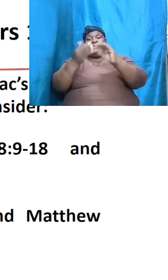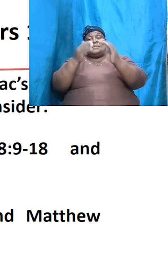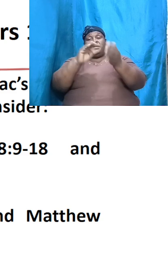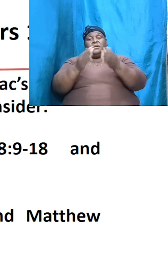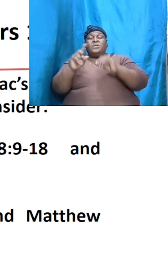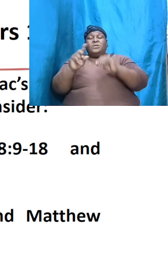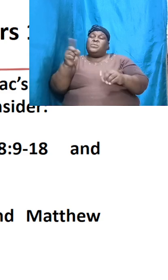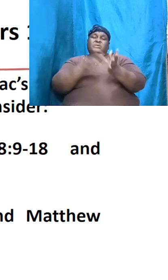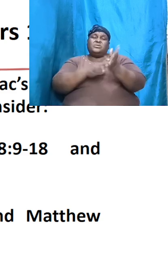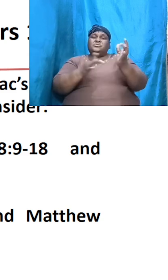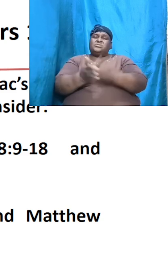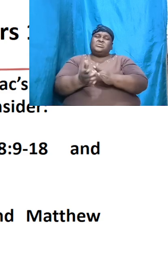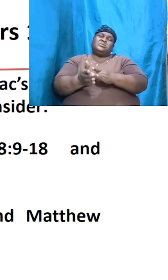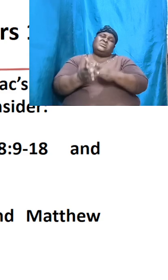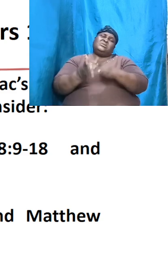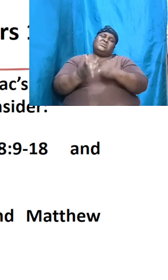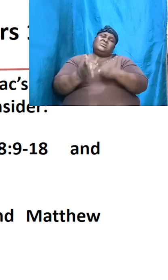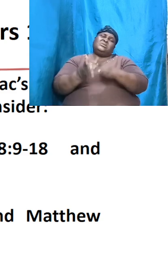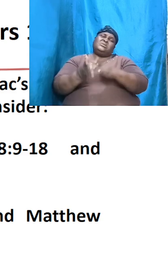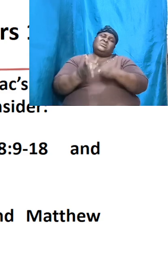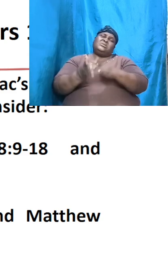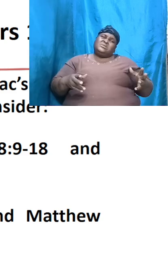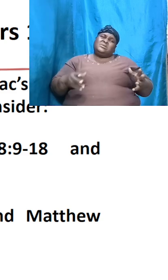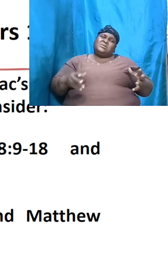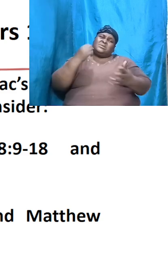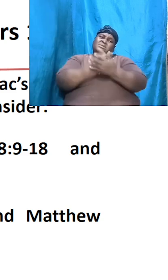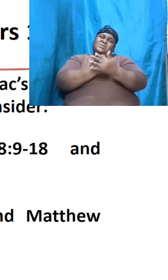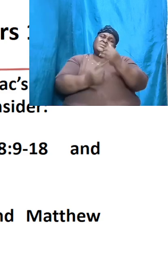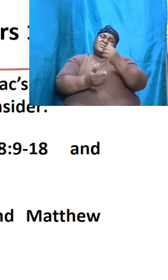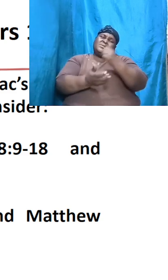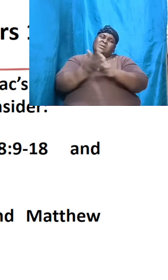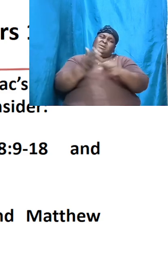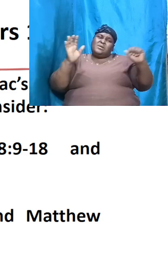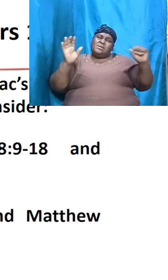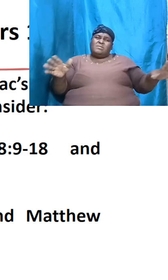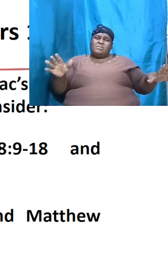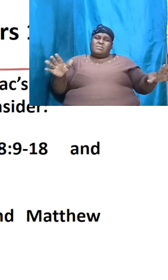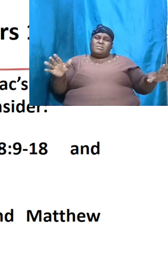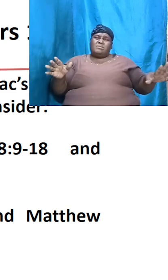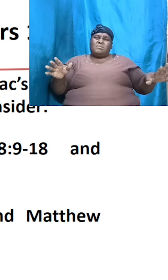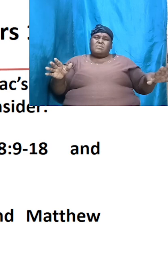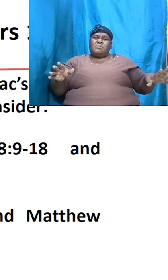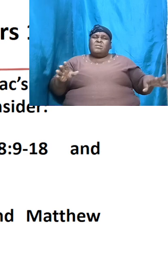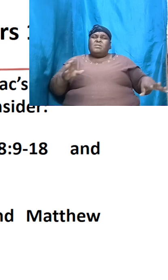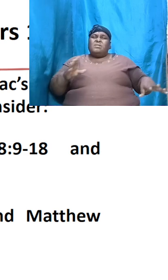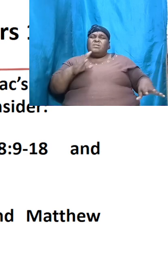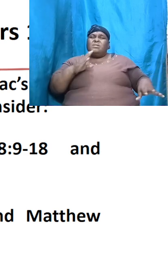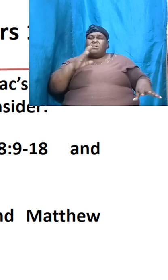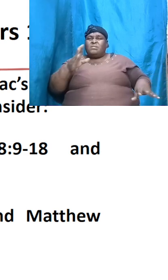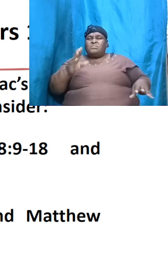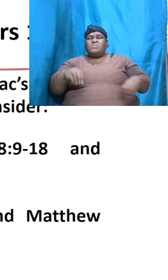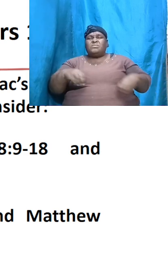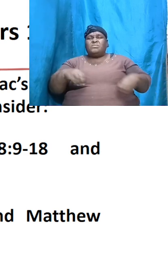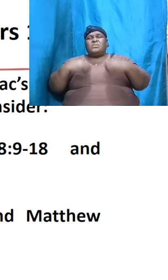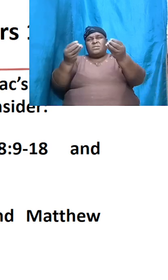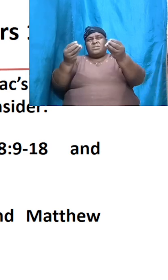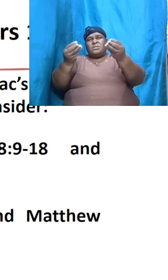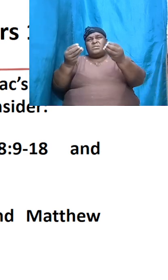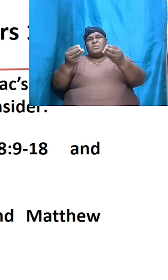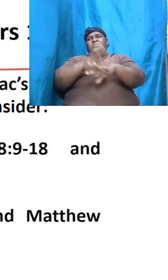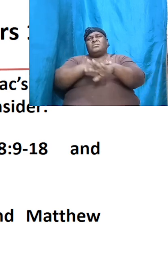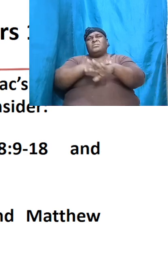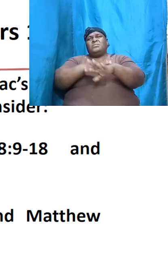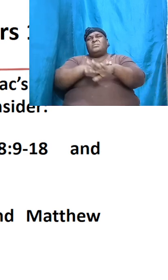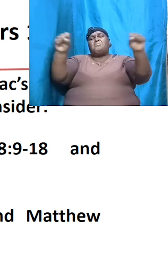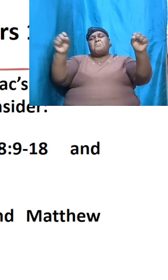where Jesus was the sacrifice that was going to be offered on an altar